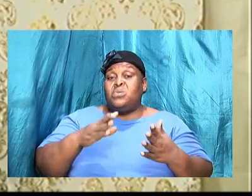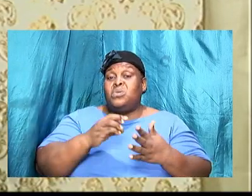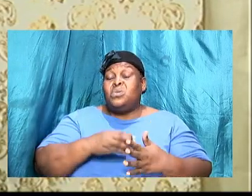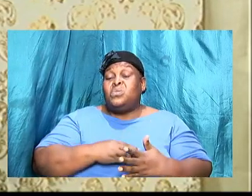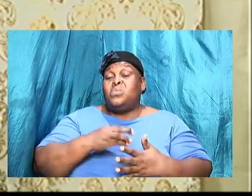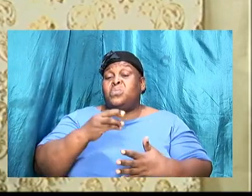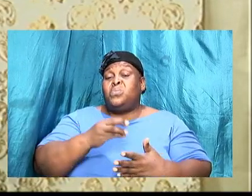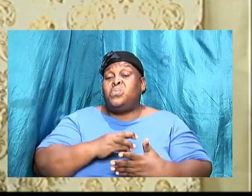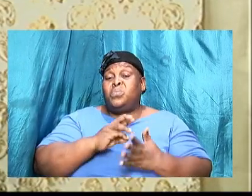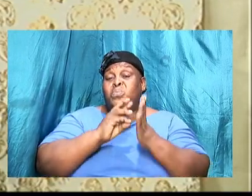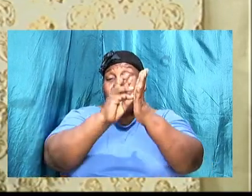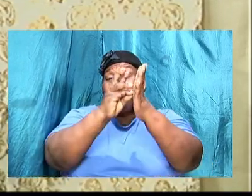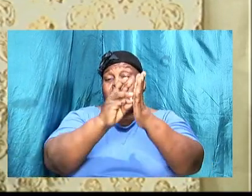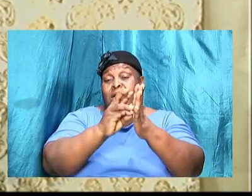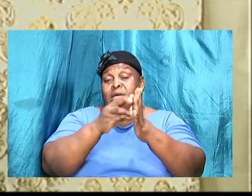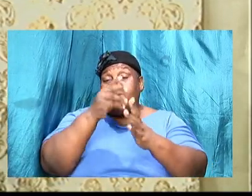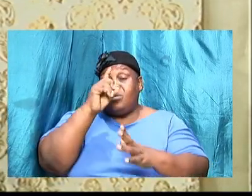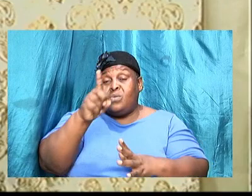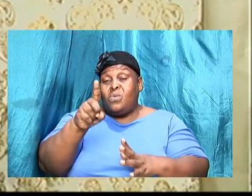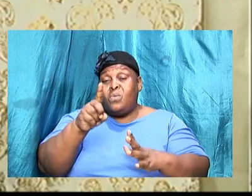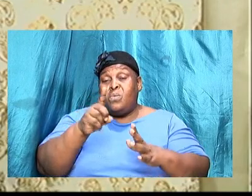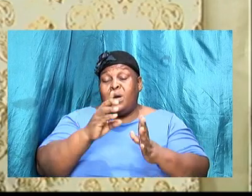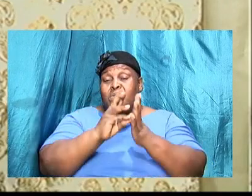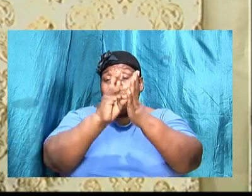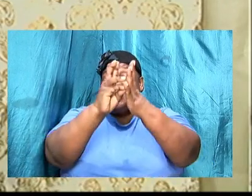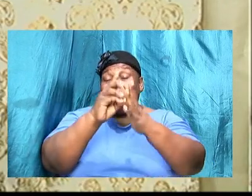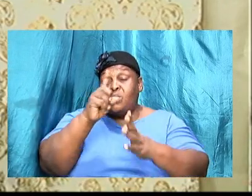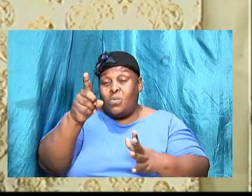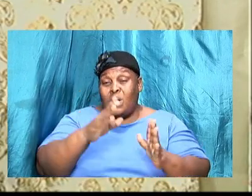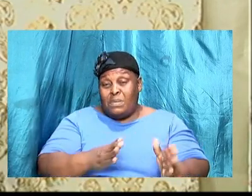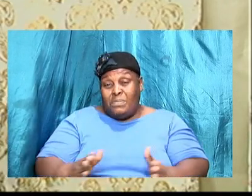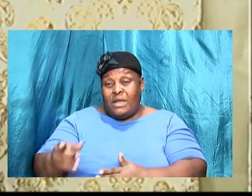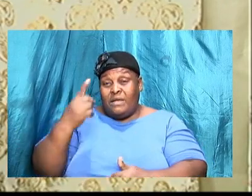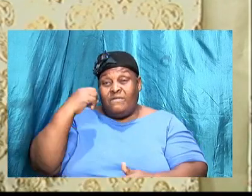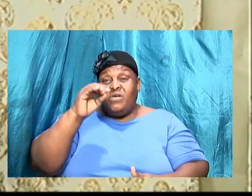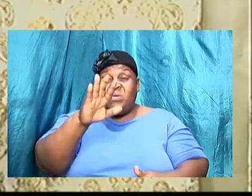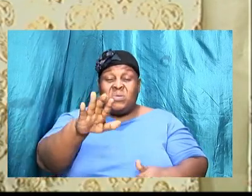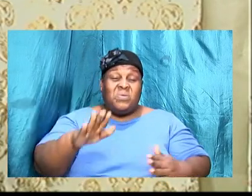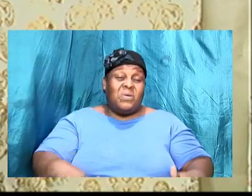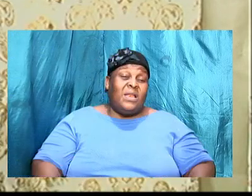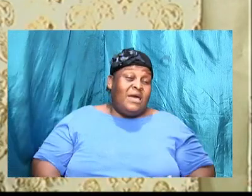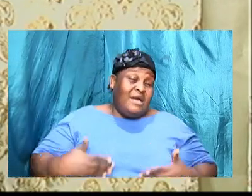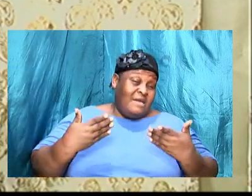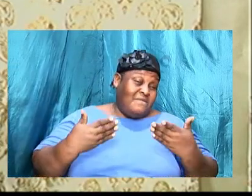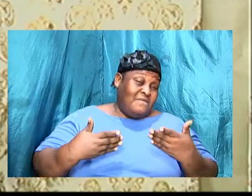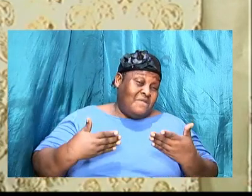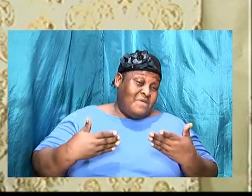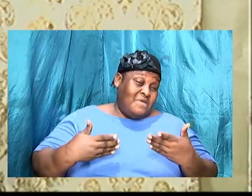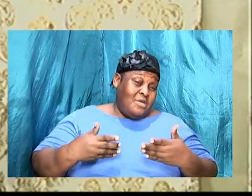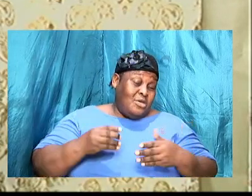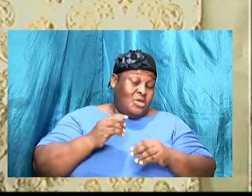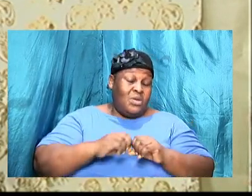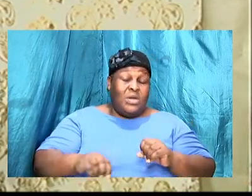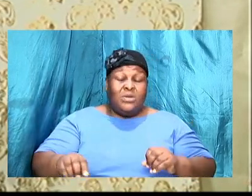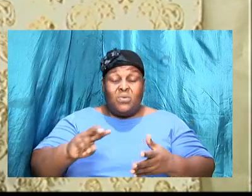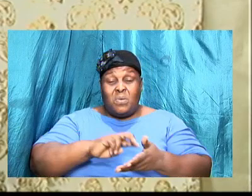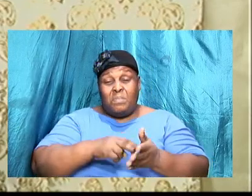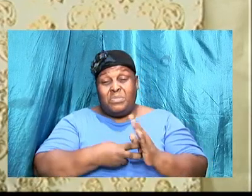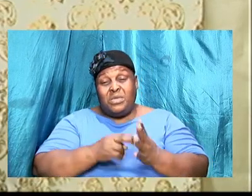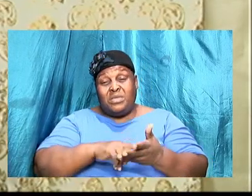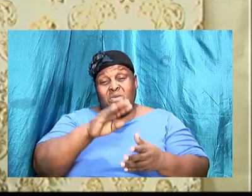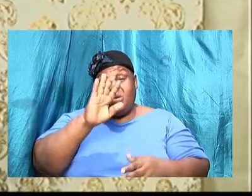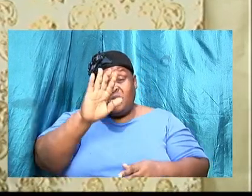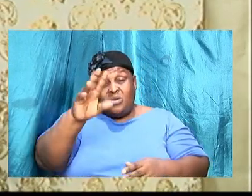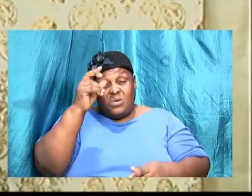will, he has one plan for your life. Or it doesn't mean that your decision caught God by